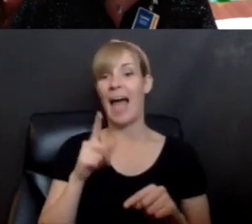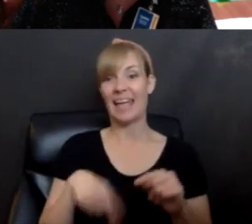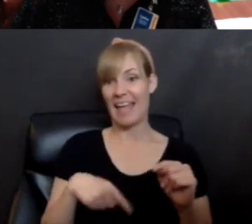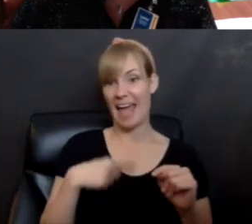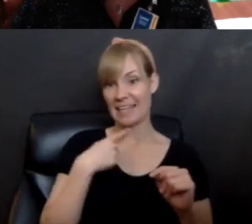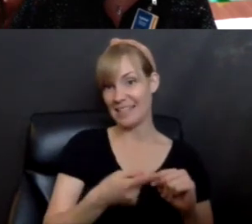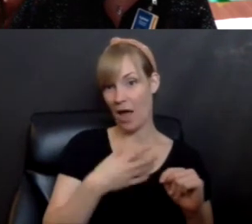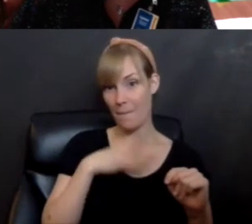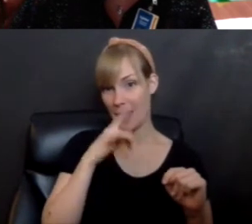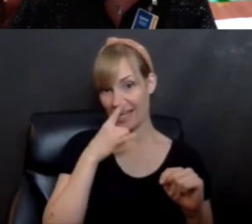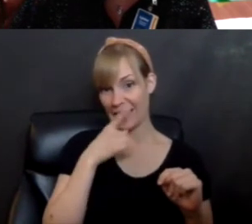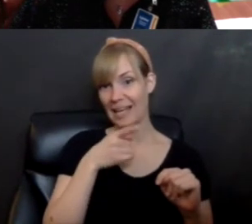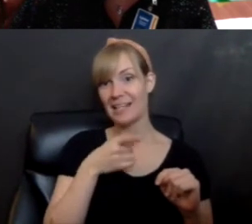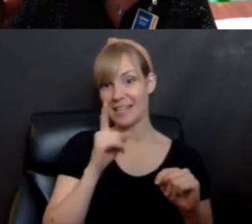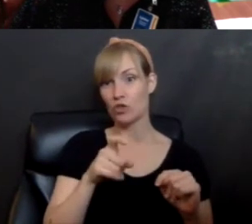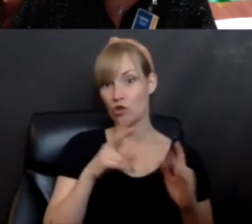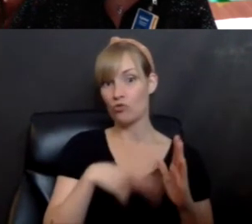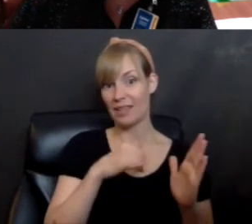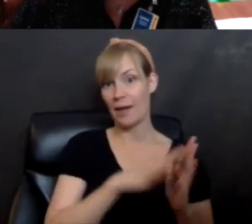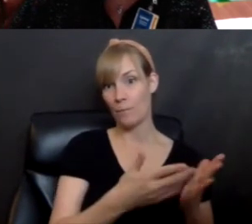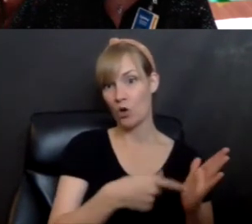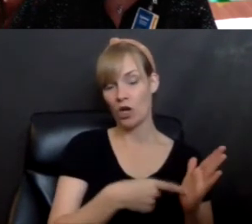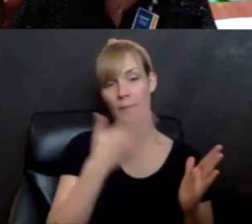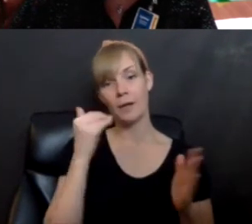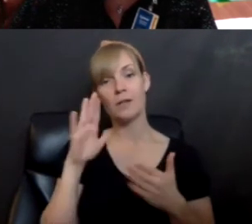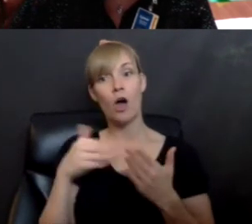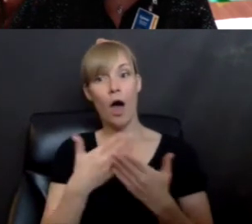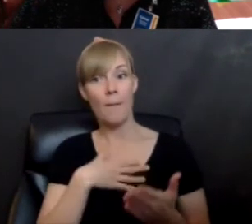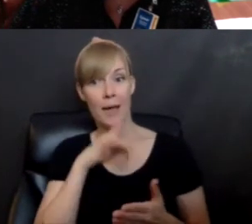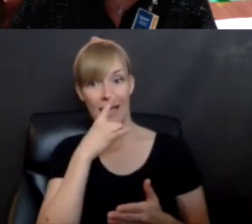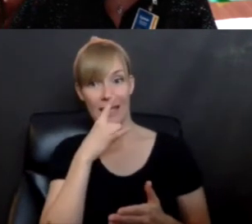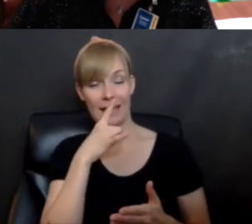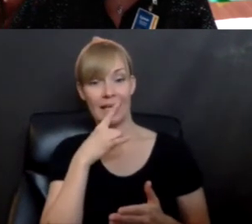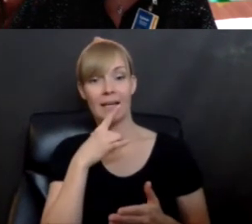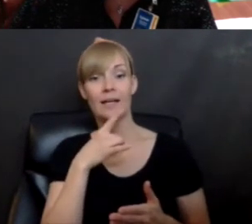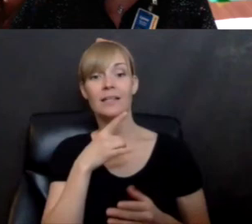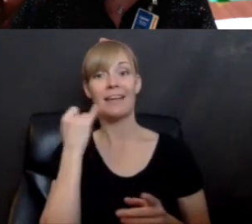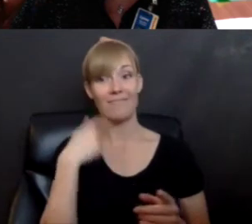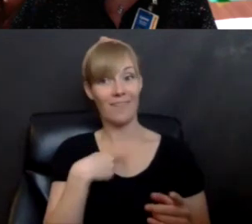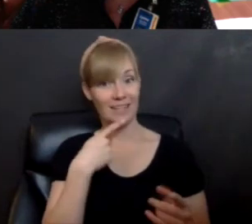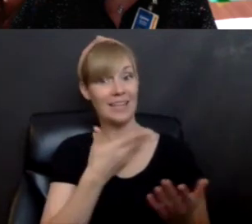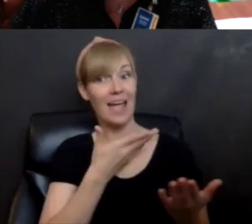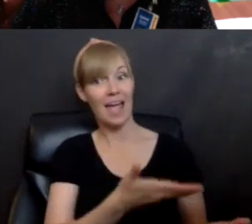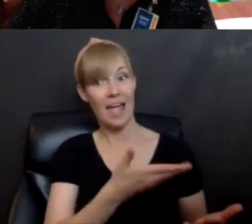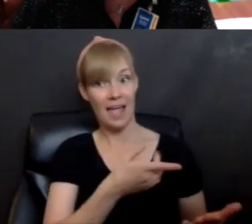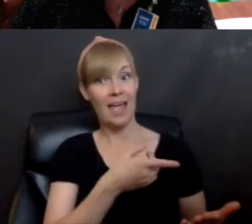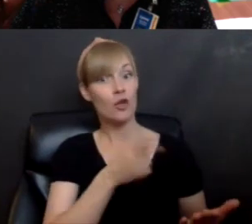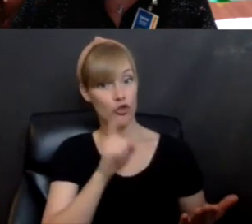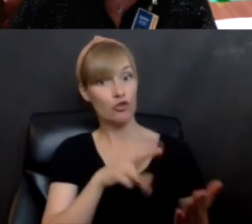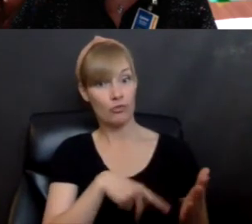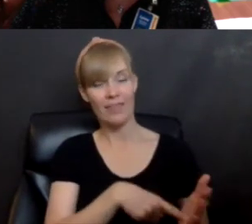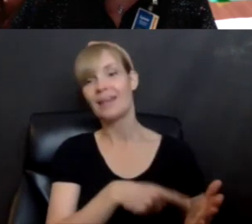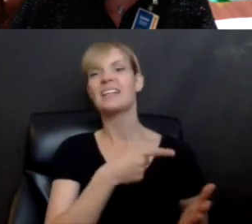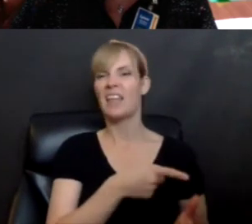that they should read a certain book because my kids are all of the age now where if I say you should read this, they definitely won't.